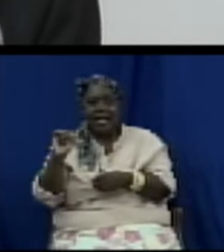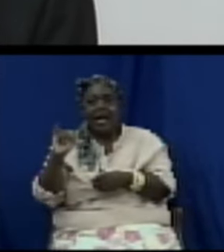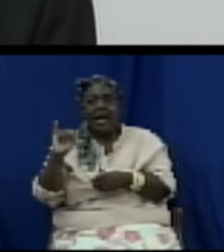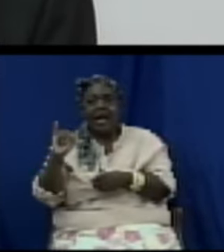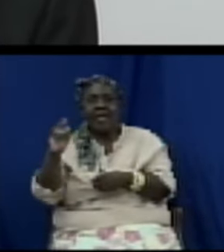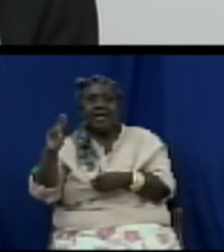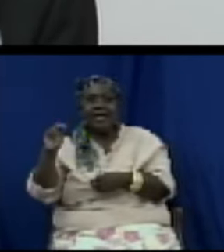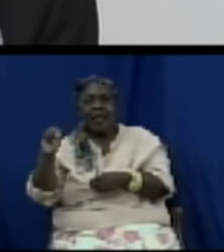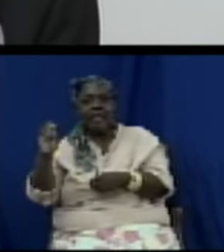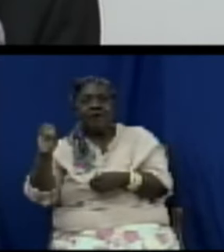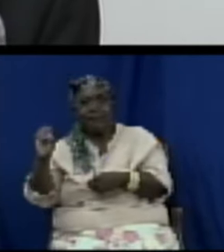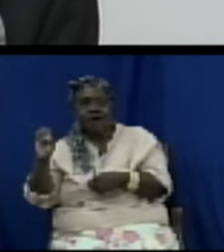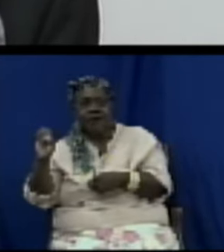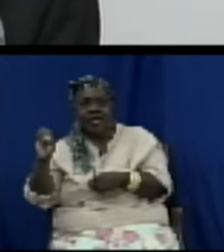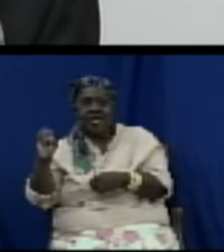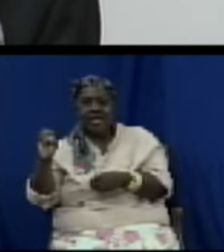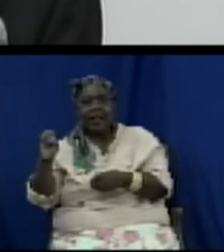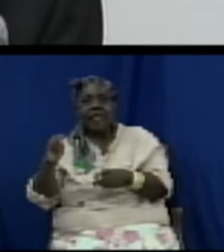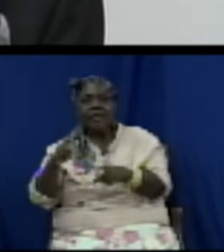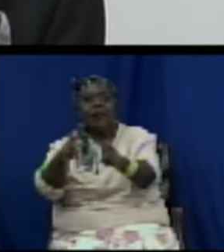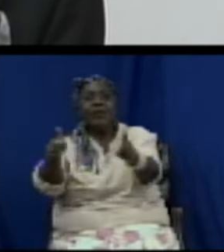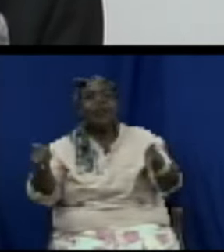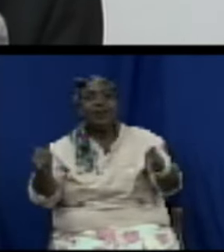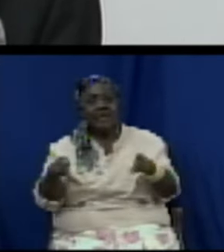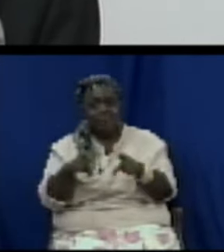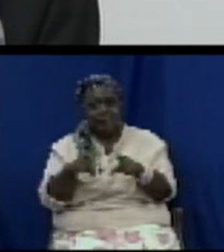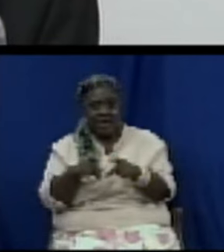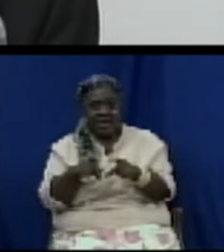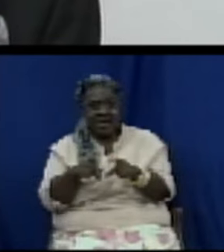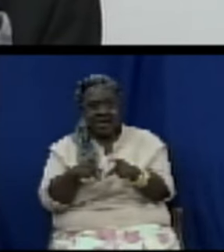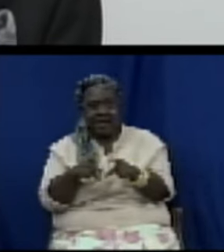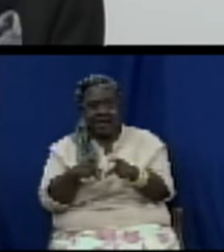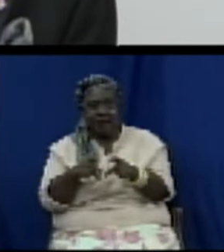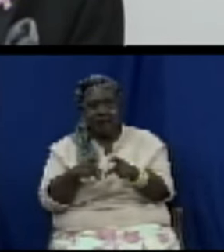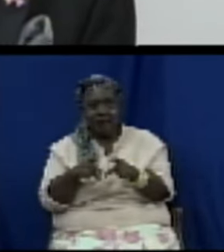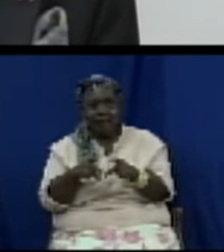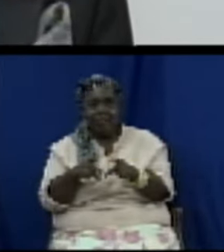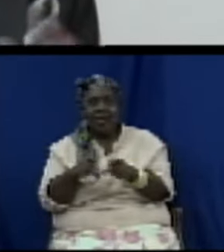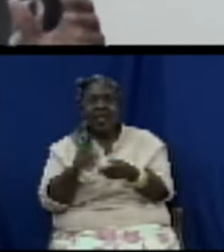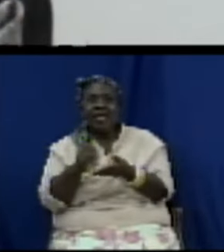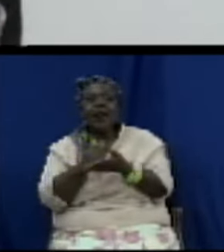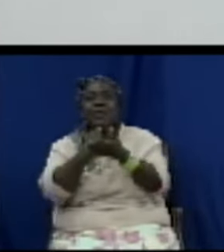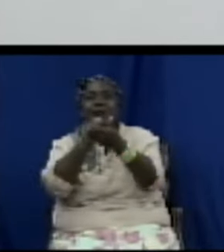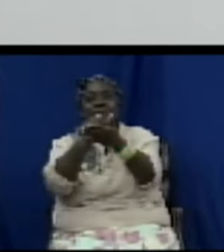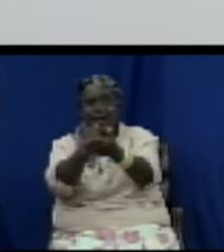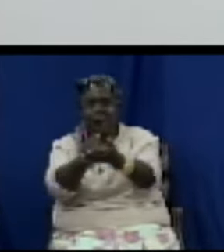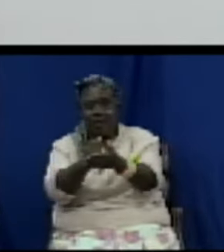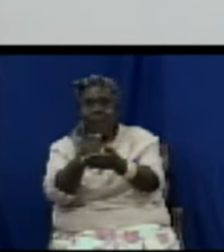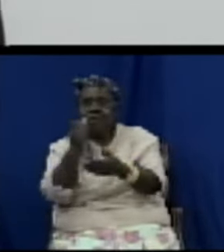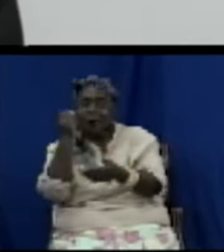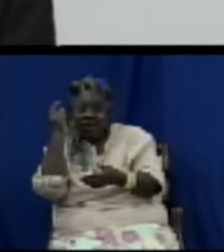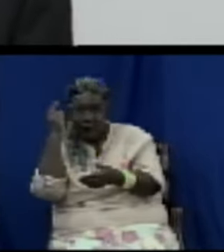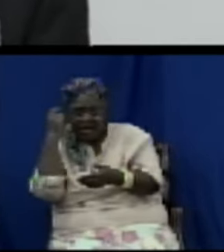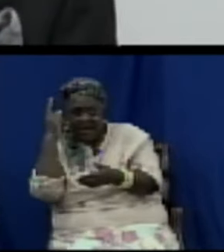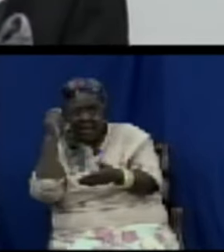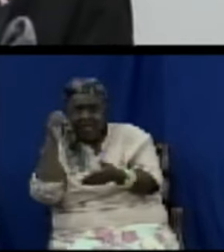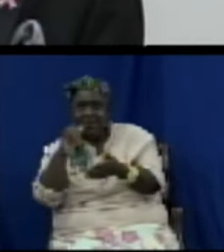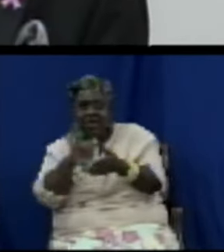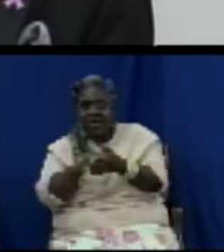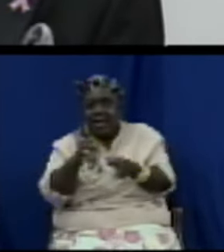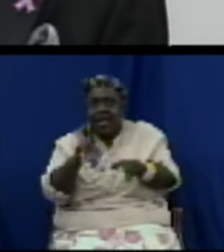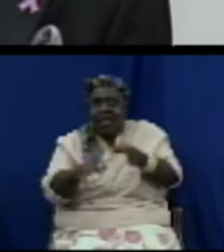deterrent ensuring that more businesses fall in line with